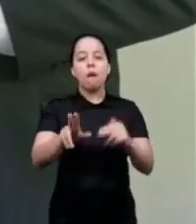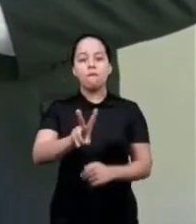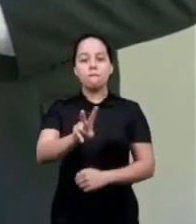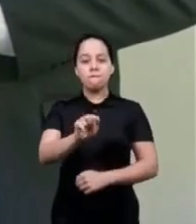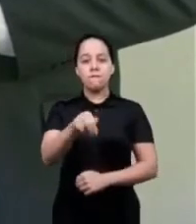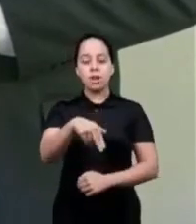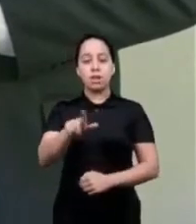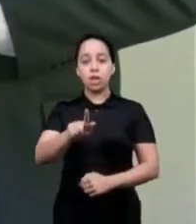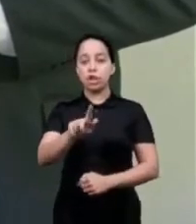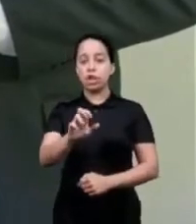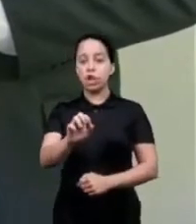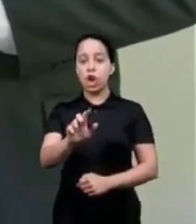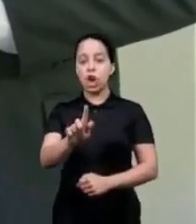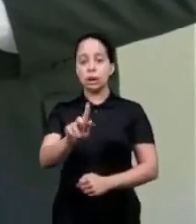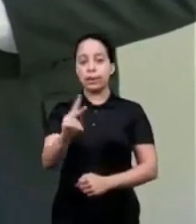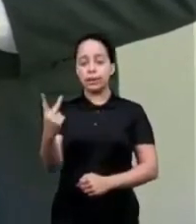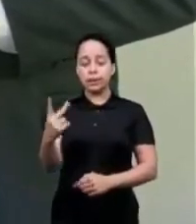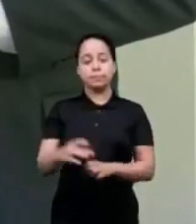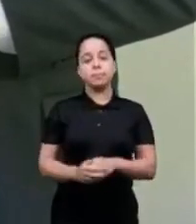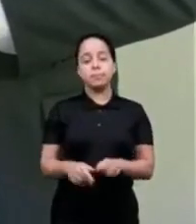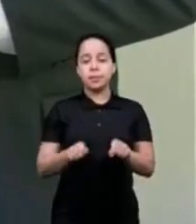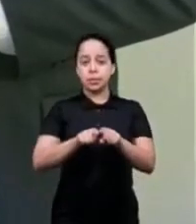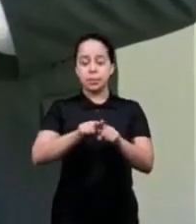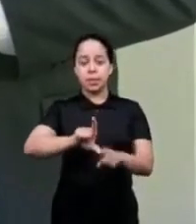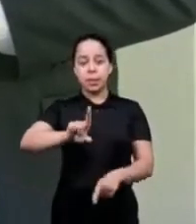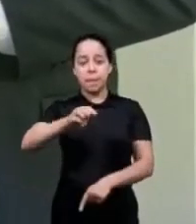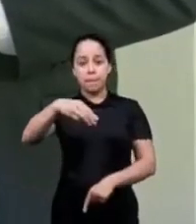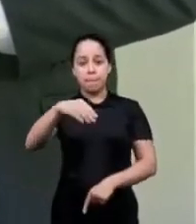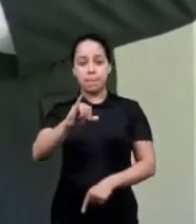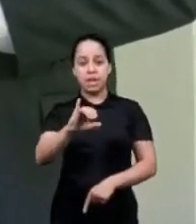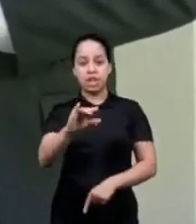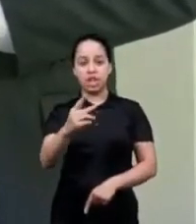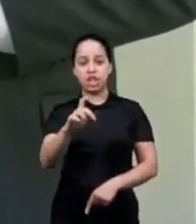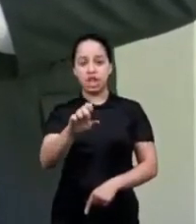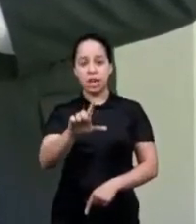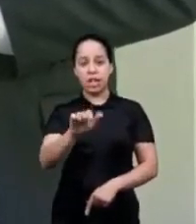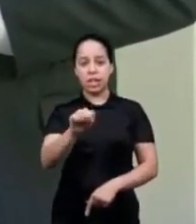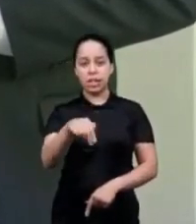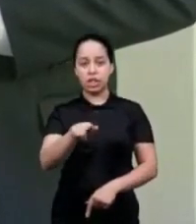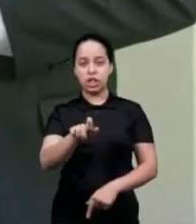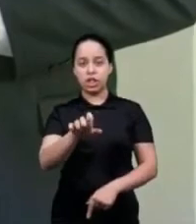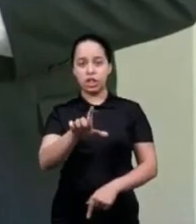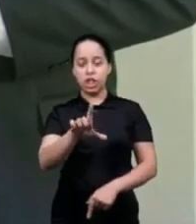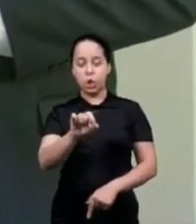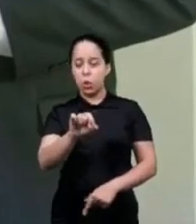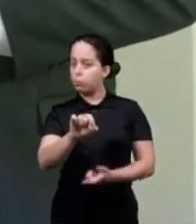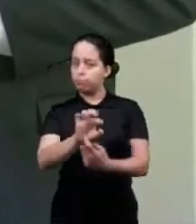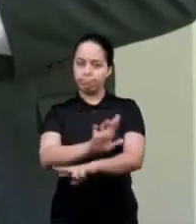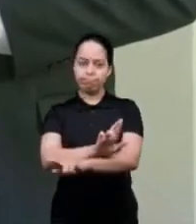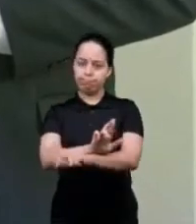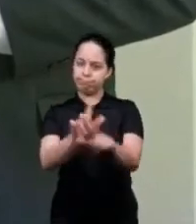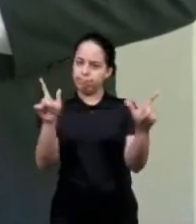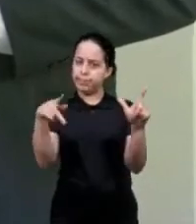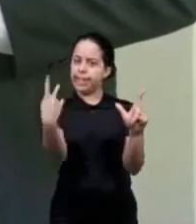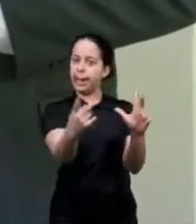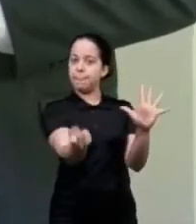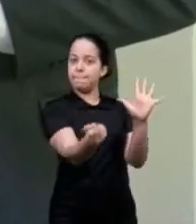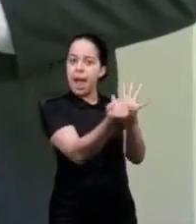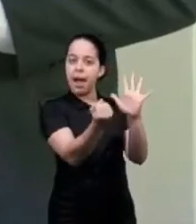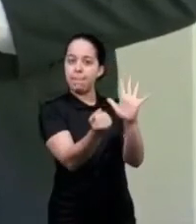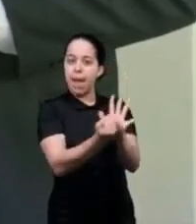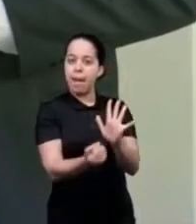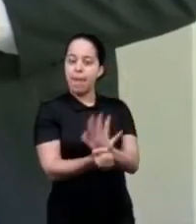or Michelangelo there are people that are able to have these